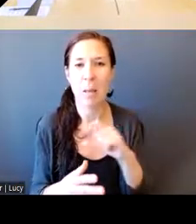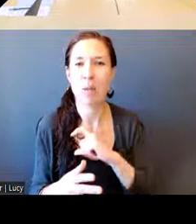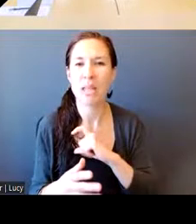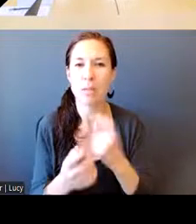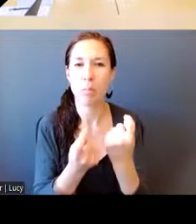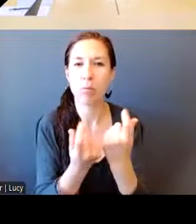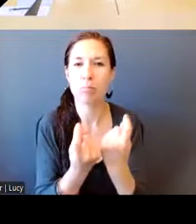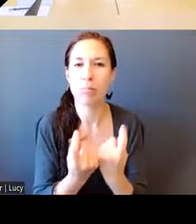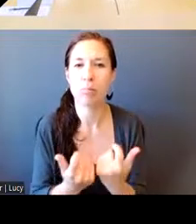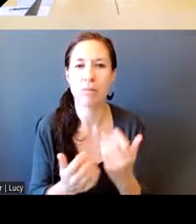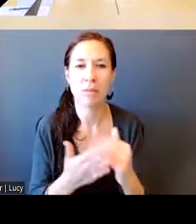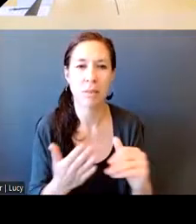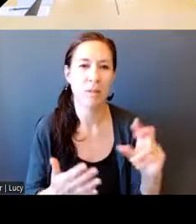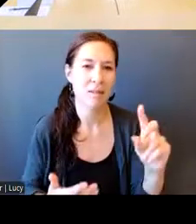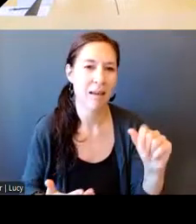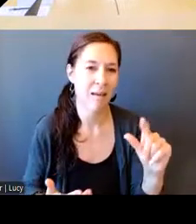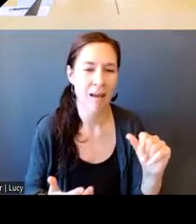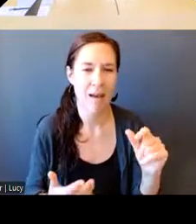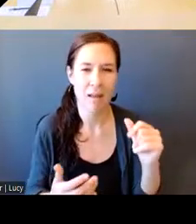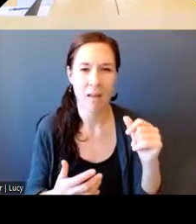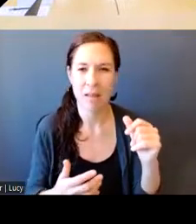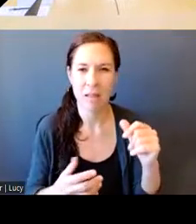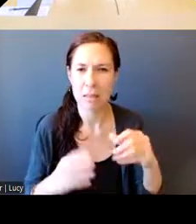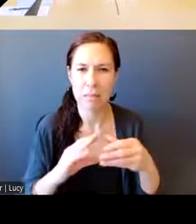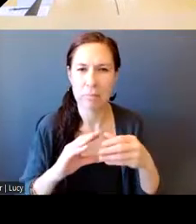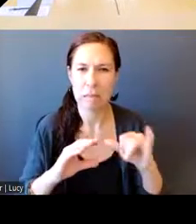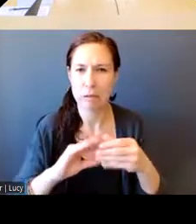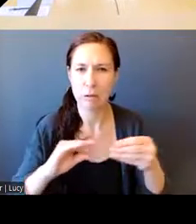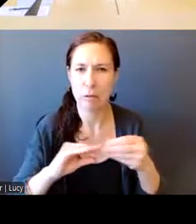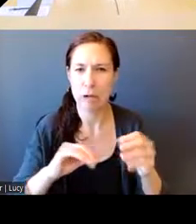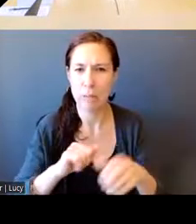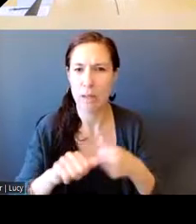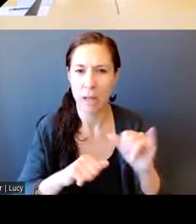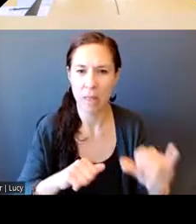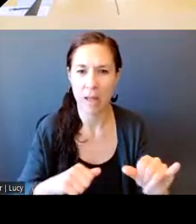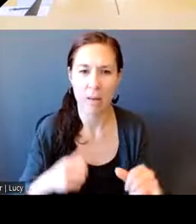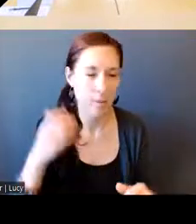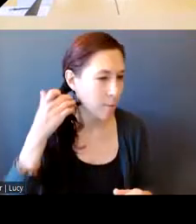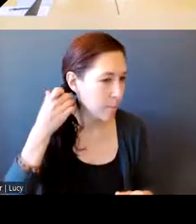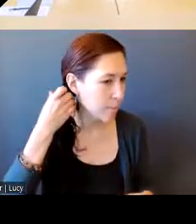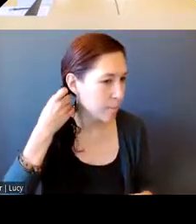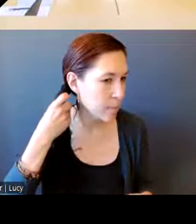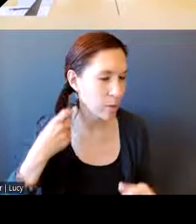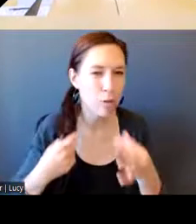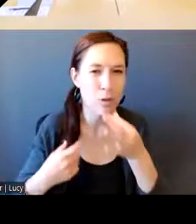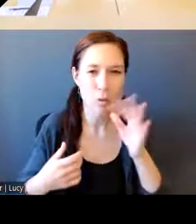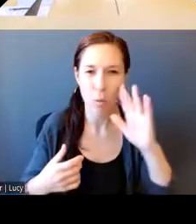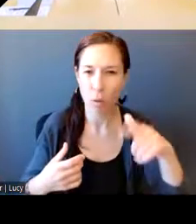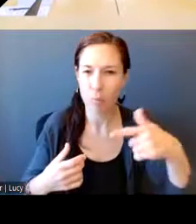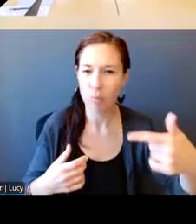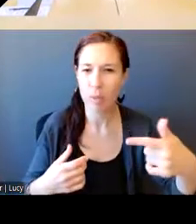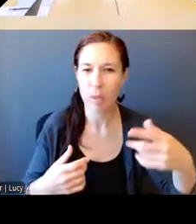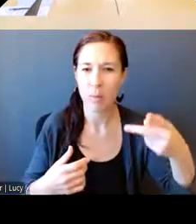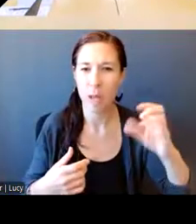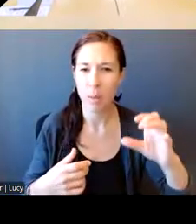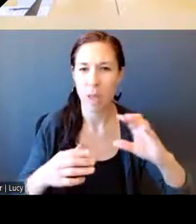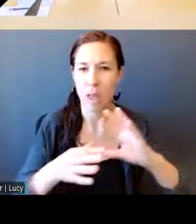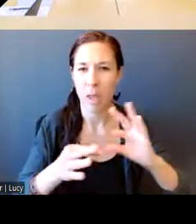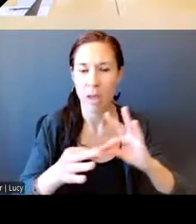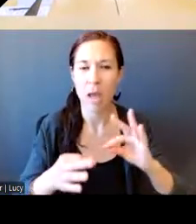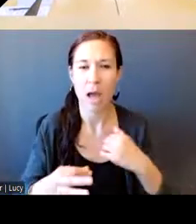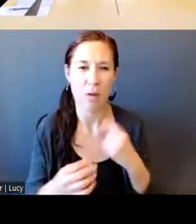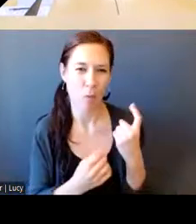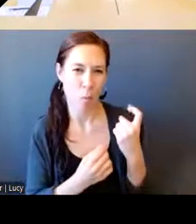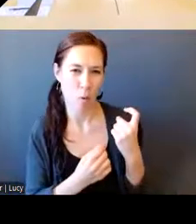so, um, yeah, we're going to go to the, when we get to the public comment period, I have one more thing and then we're going to get to public comment period.